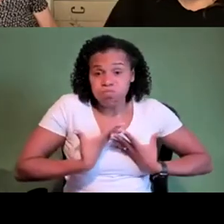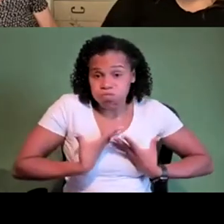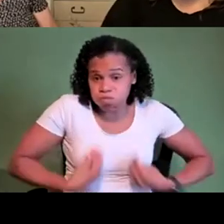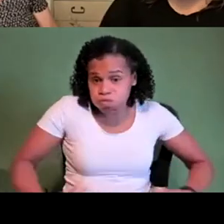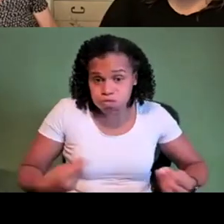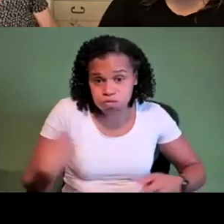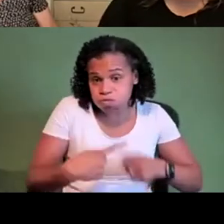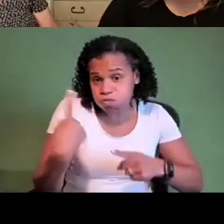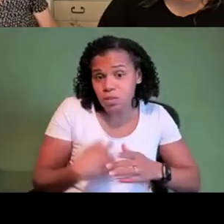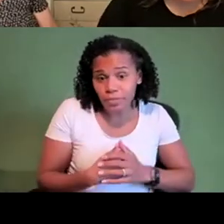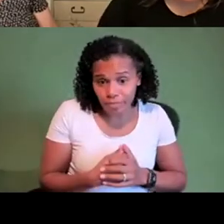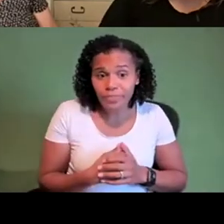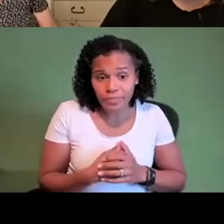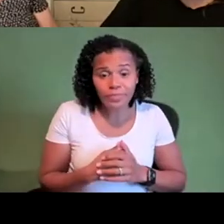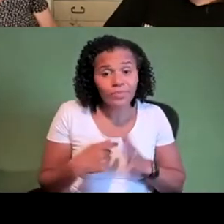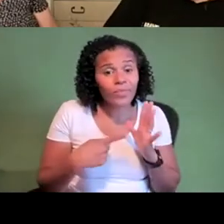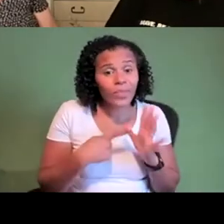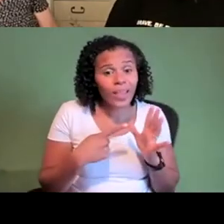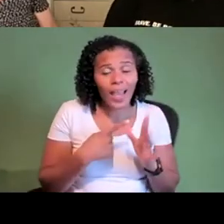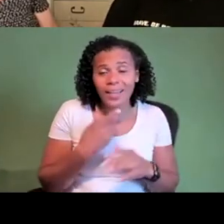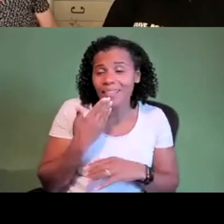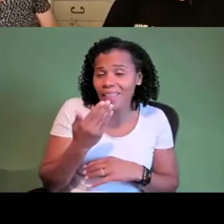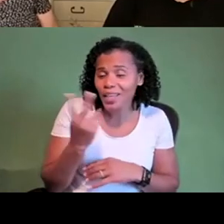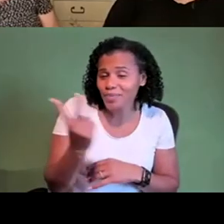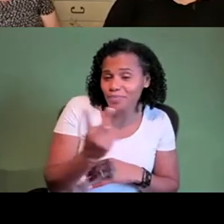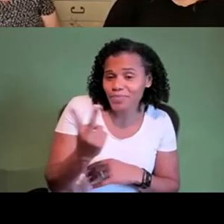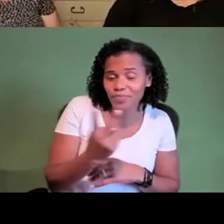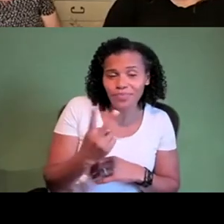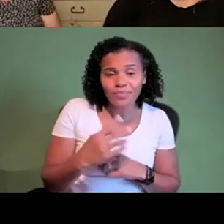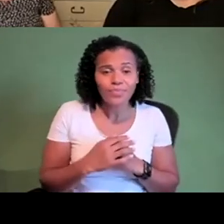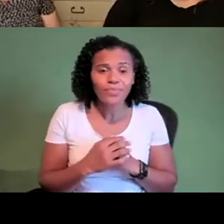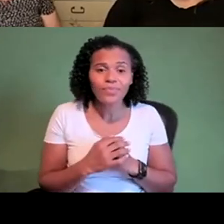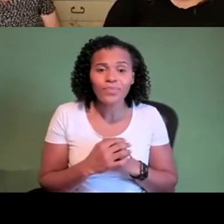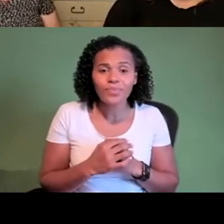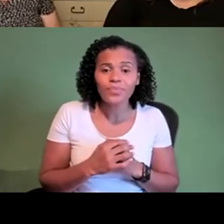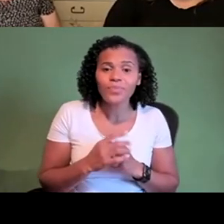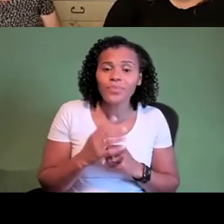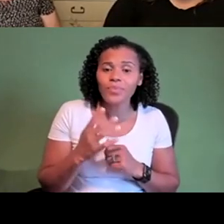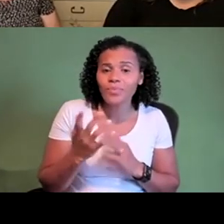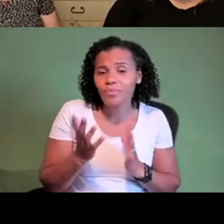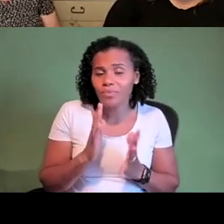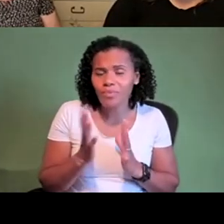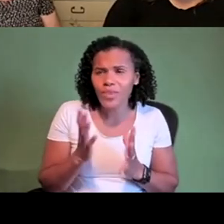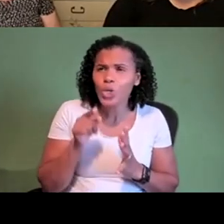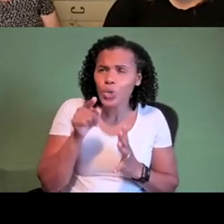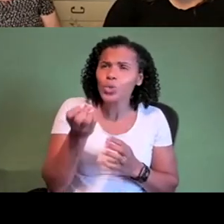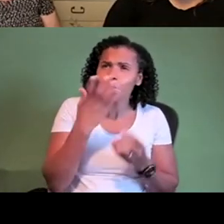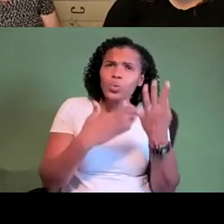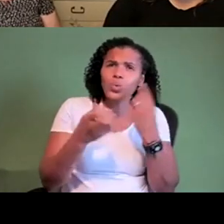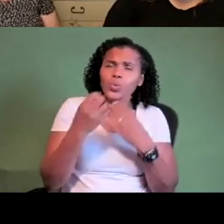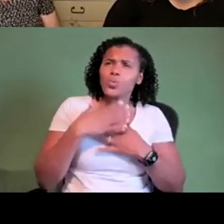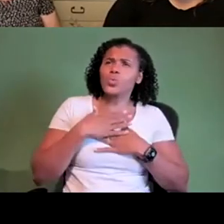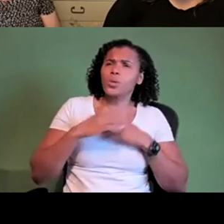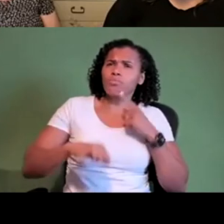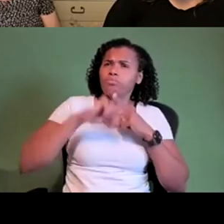yeah yeah thanks thanks anna and sonia for the for those answers there's something that it was making me think about actually and it was it was a little